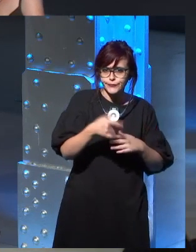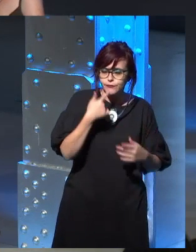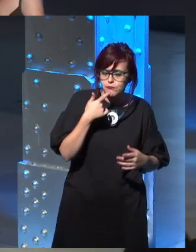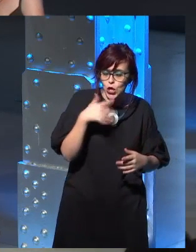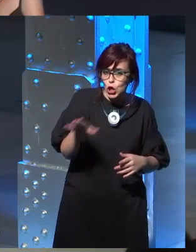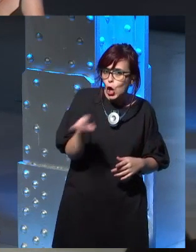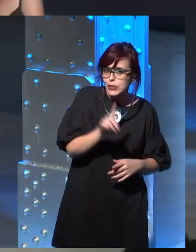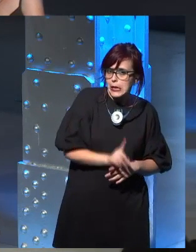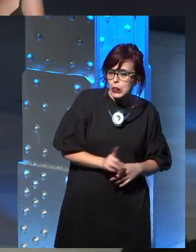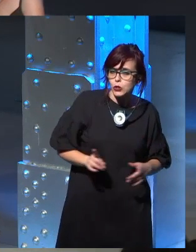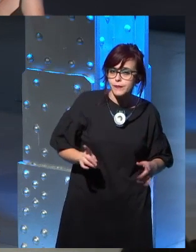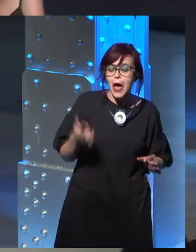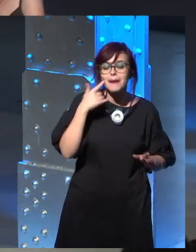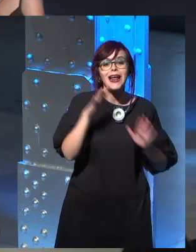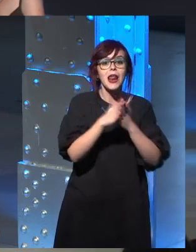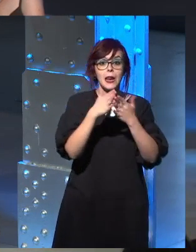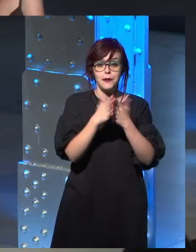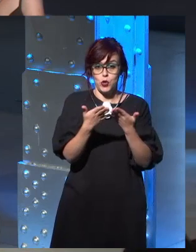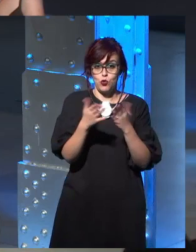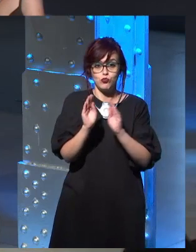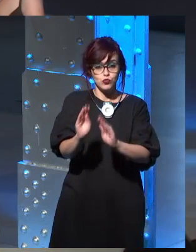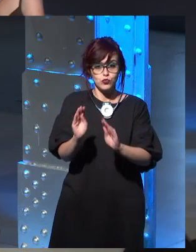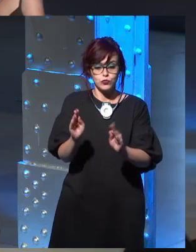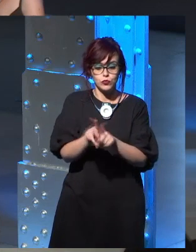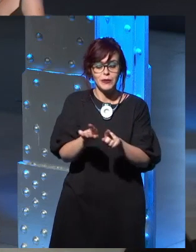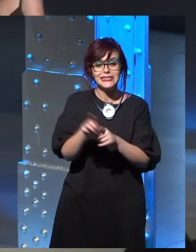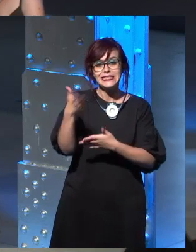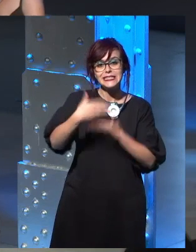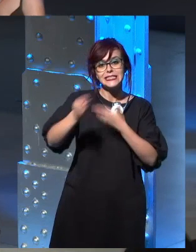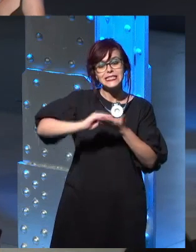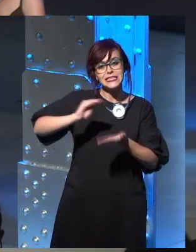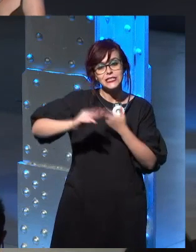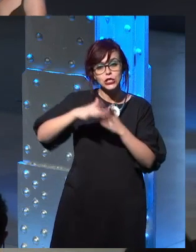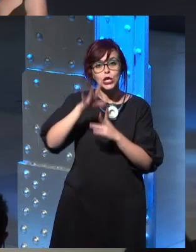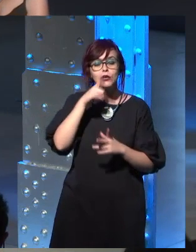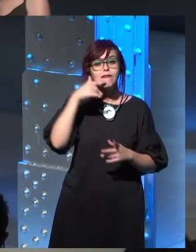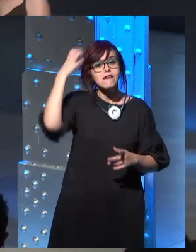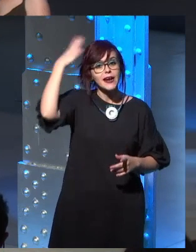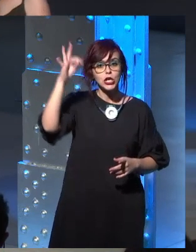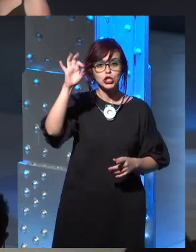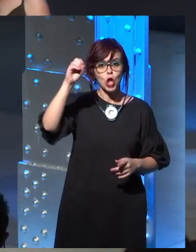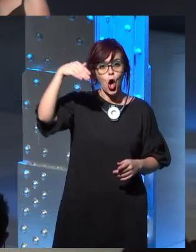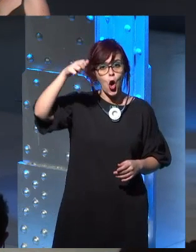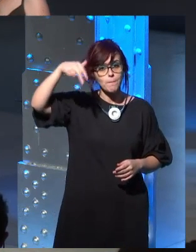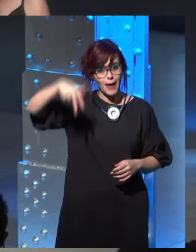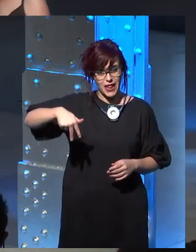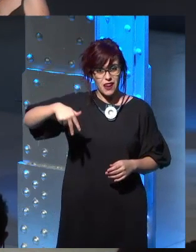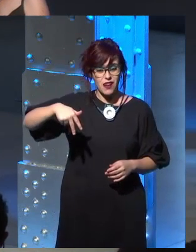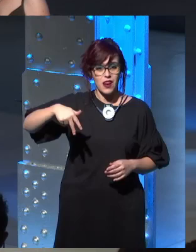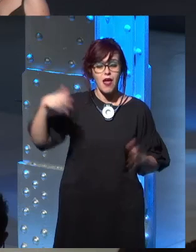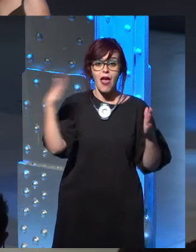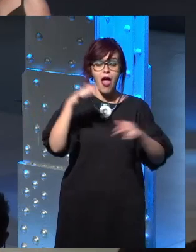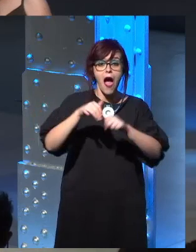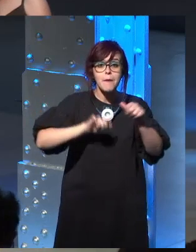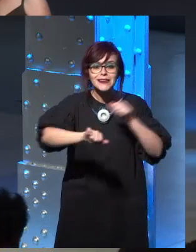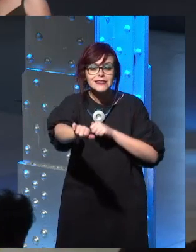Well, this book is written at